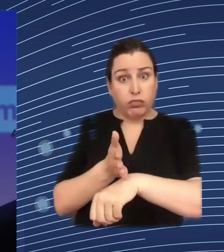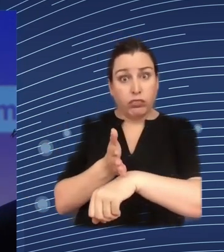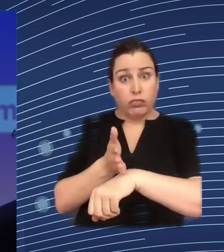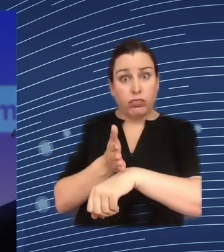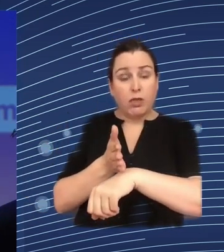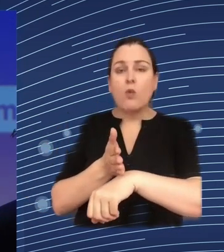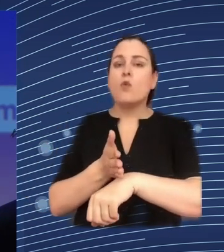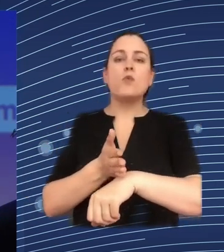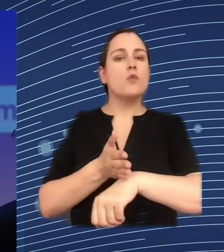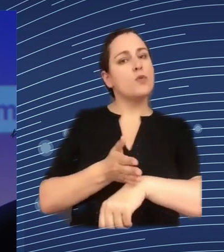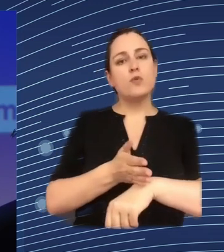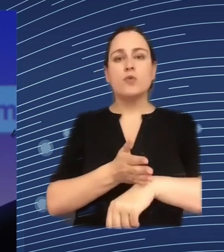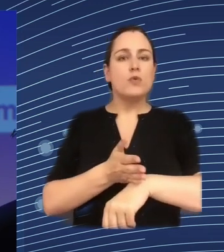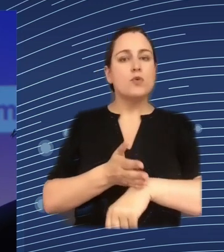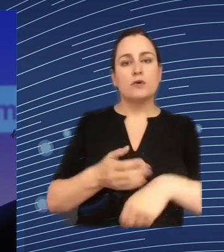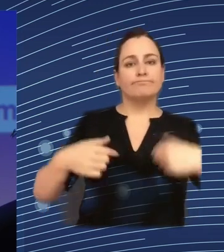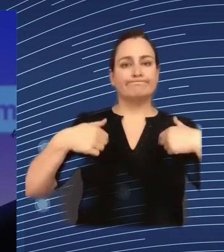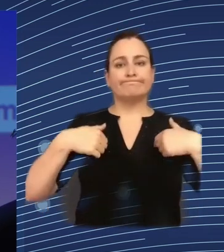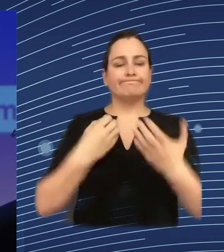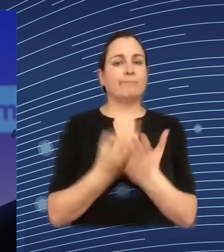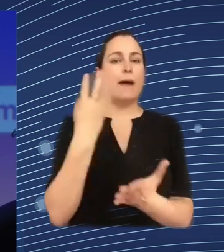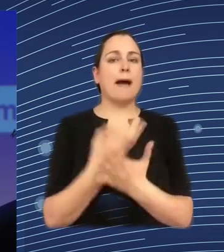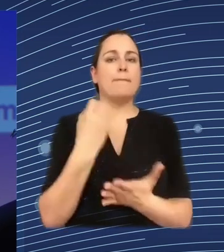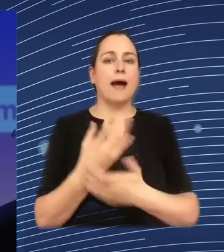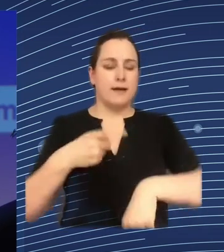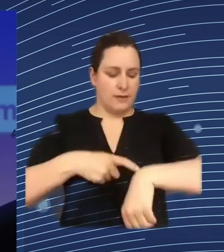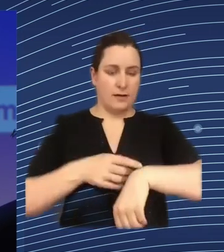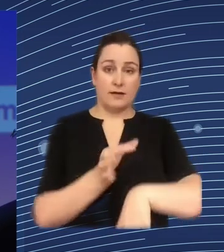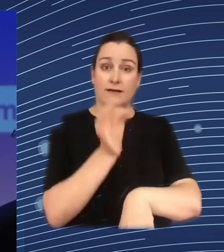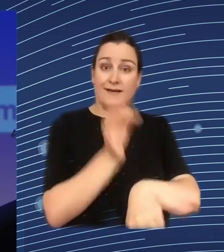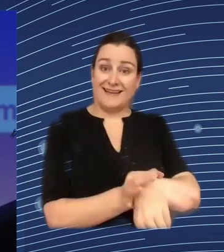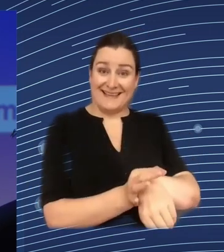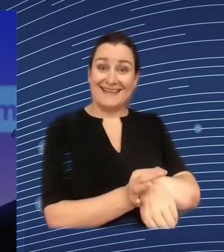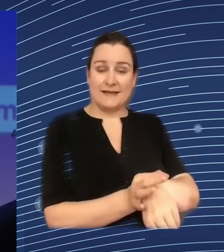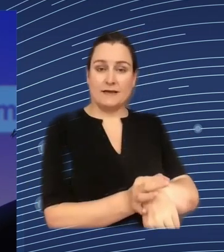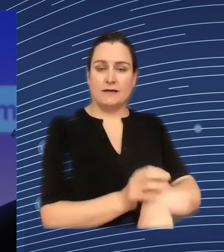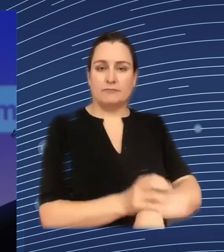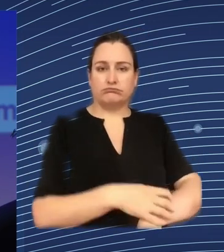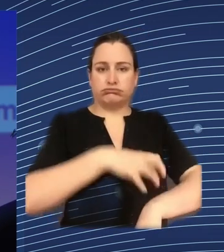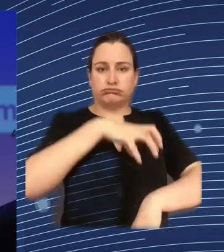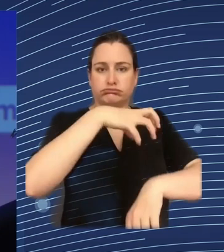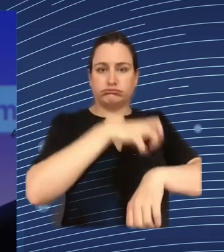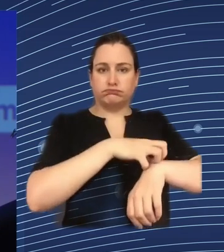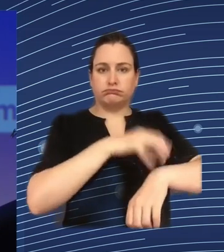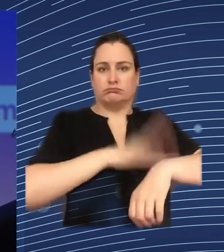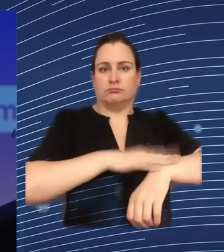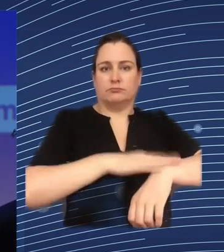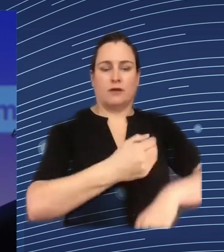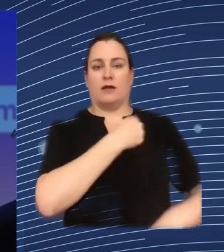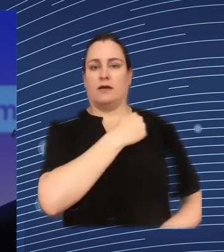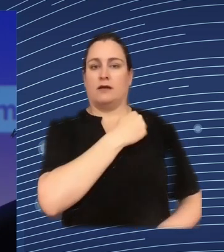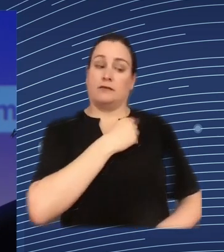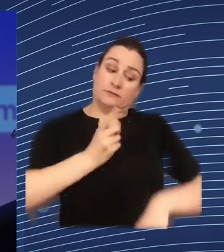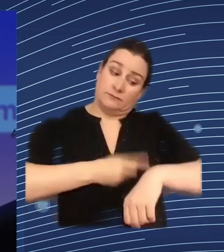algorithm the smart watch will be great to remember that the cleaning lady is